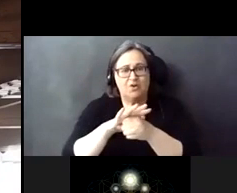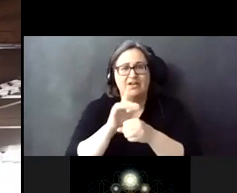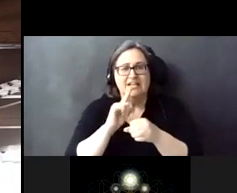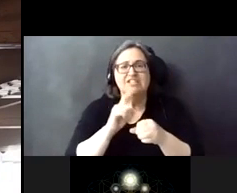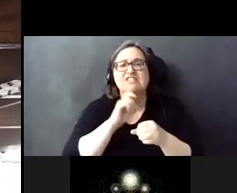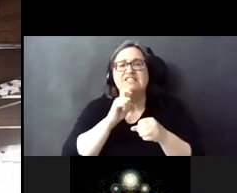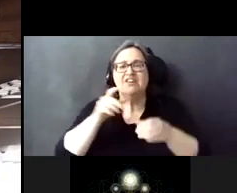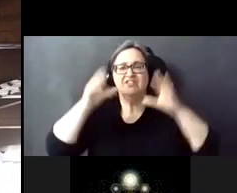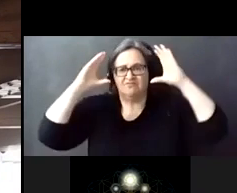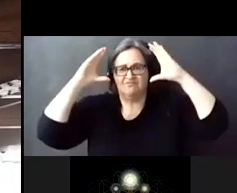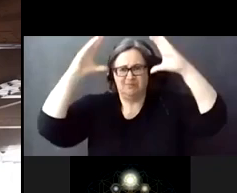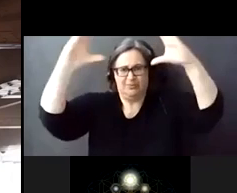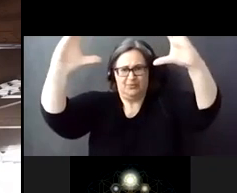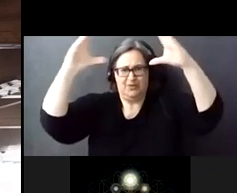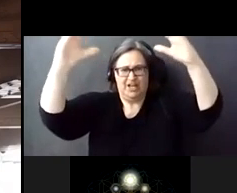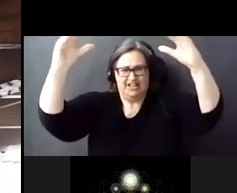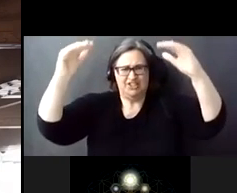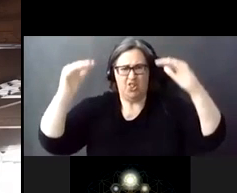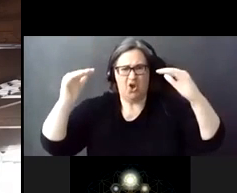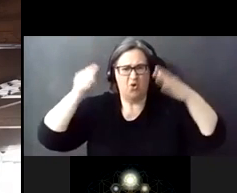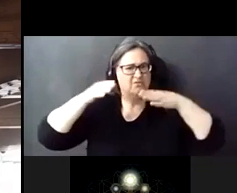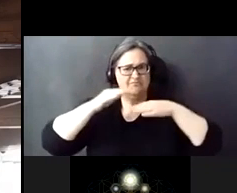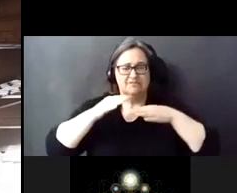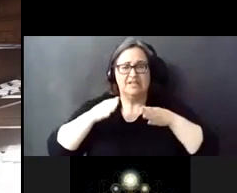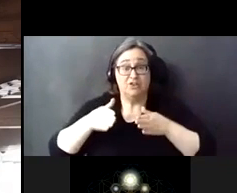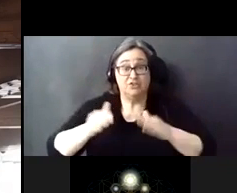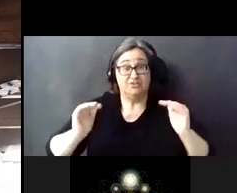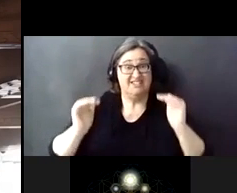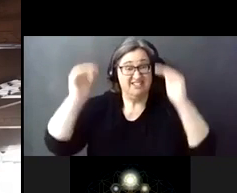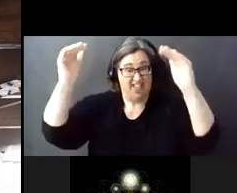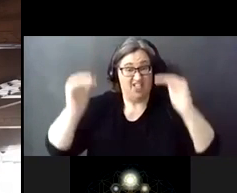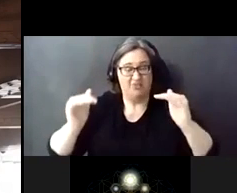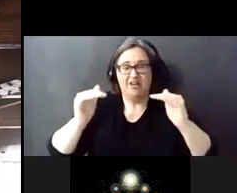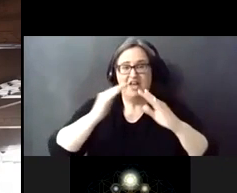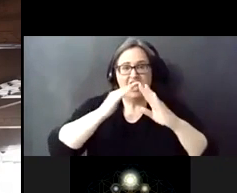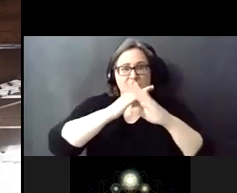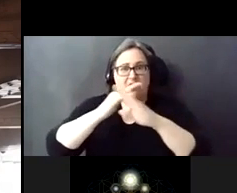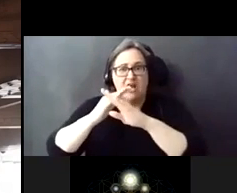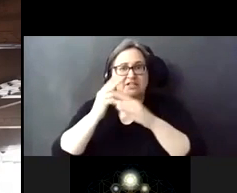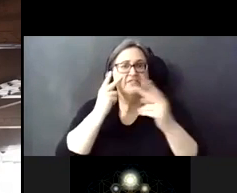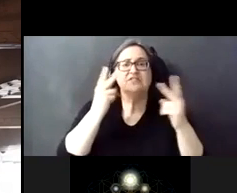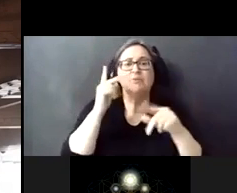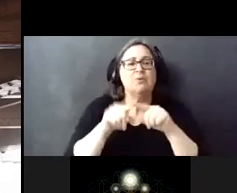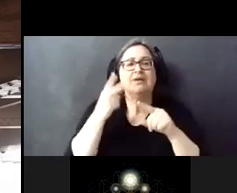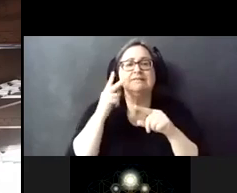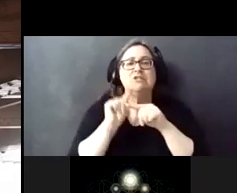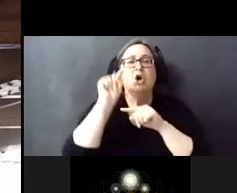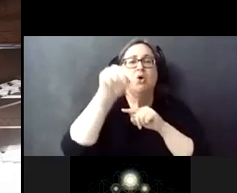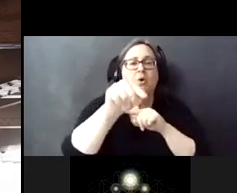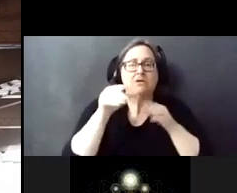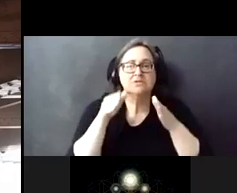steel structure that has a low street clearance and the structure impacts the visitors. And that goes across the street.